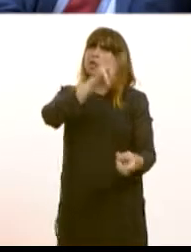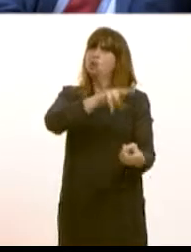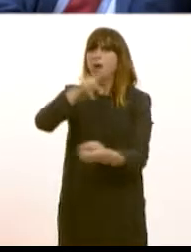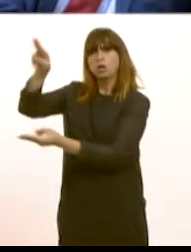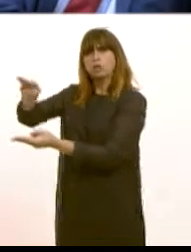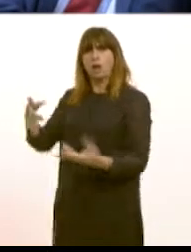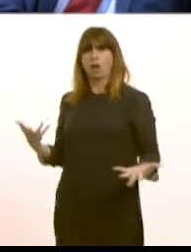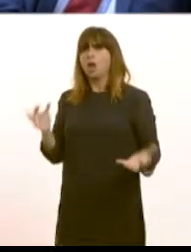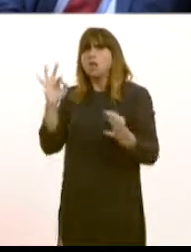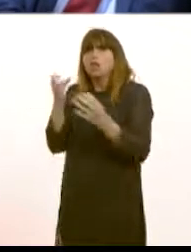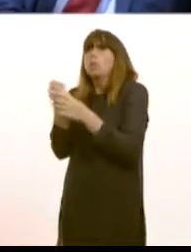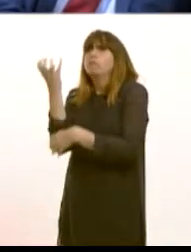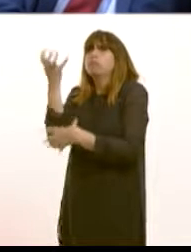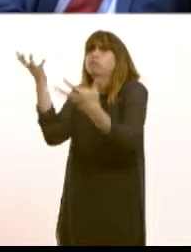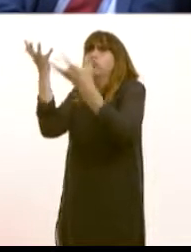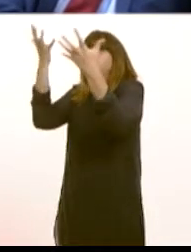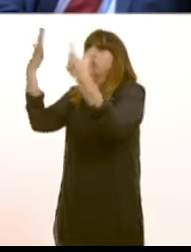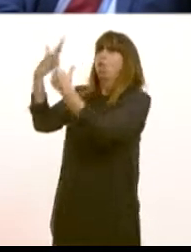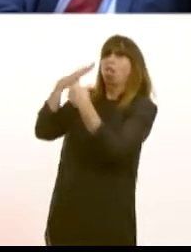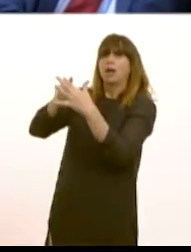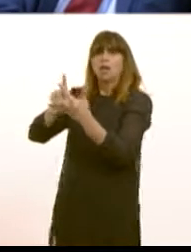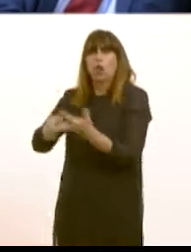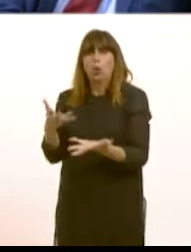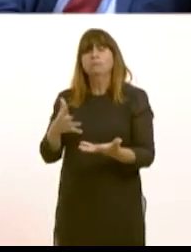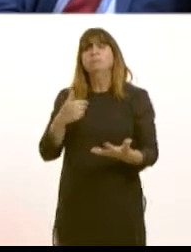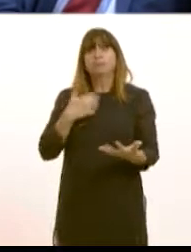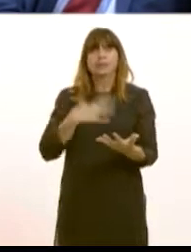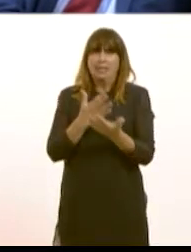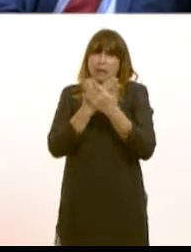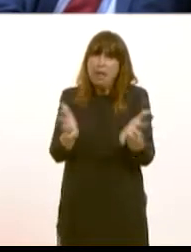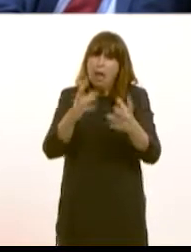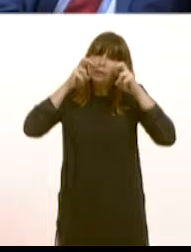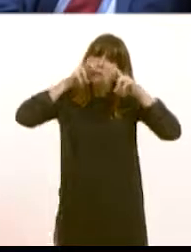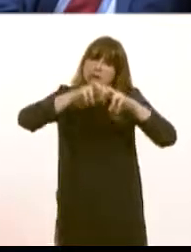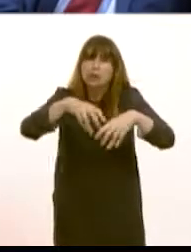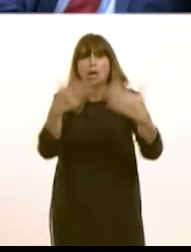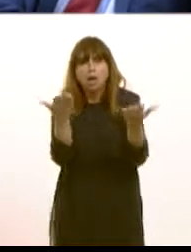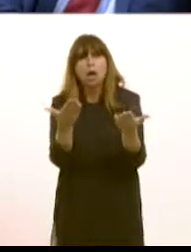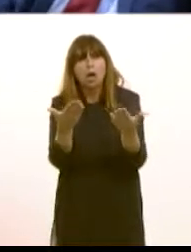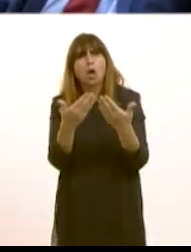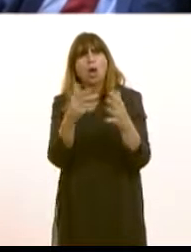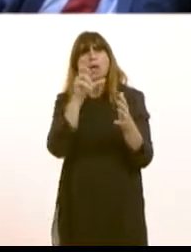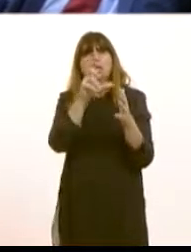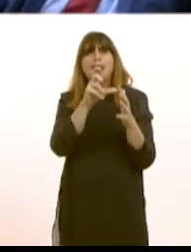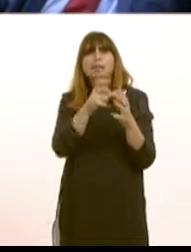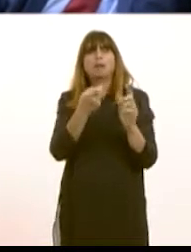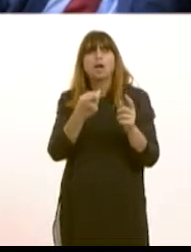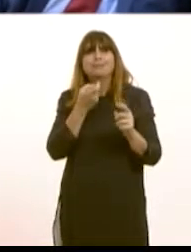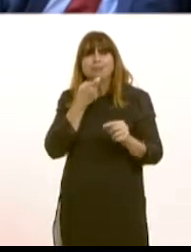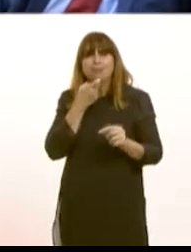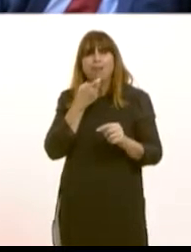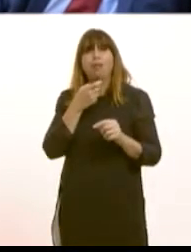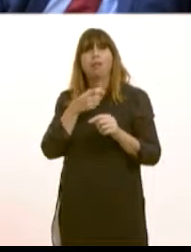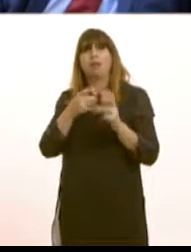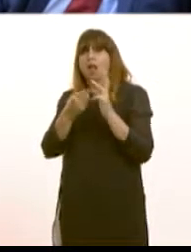industry is not transparent enough. And it's something that Excelsior Steel has raised this with me